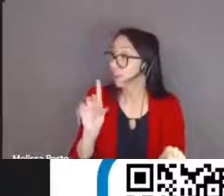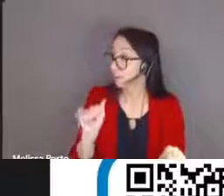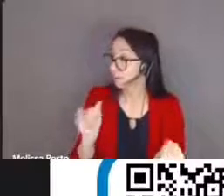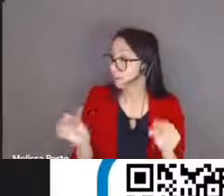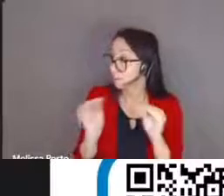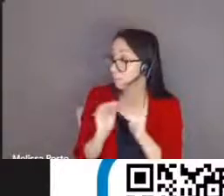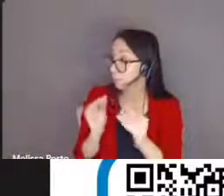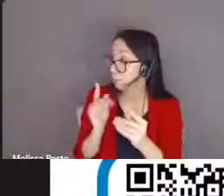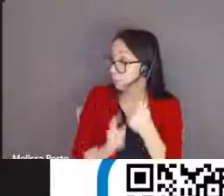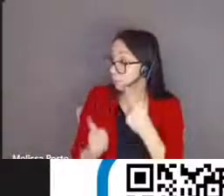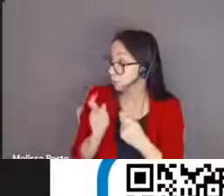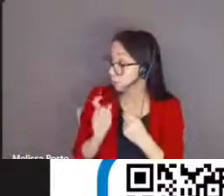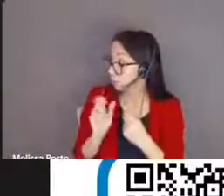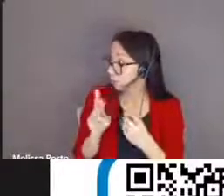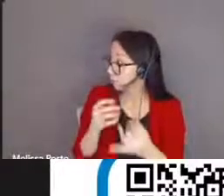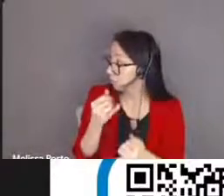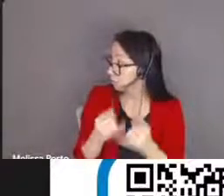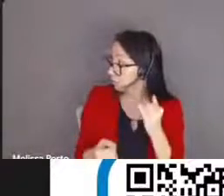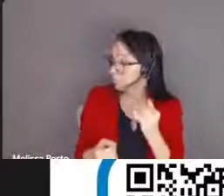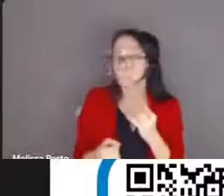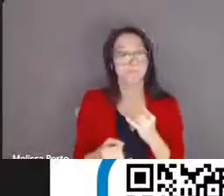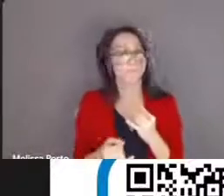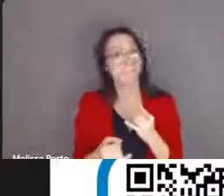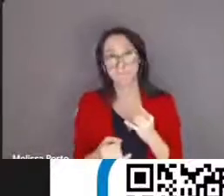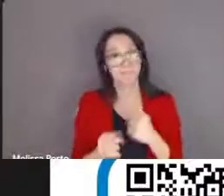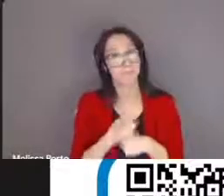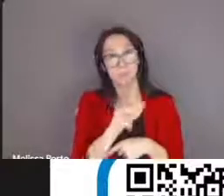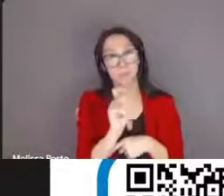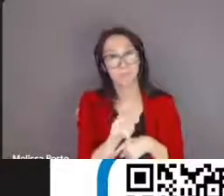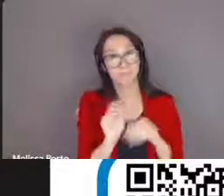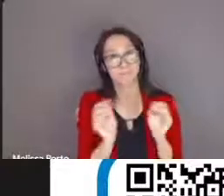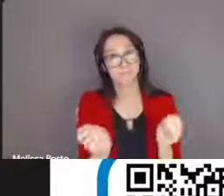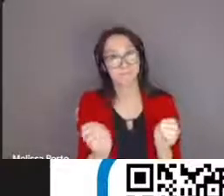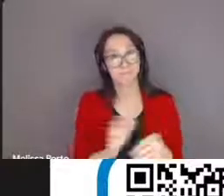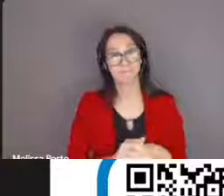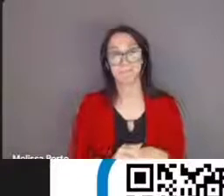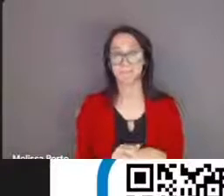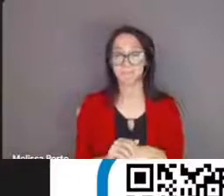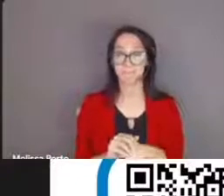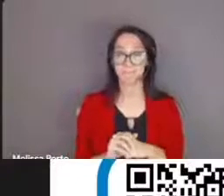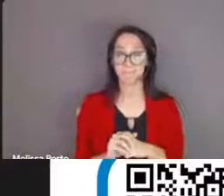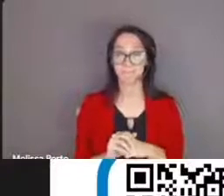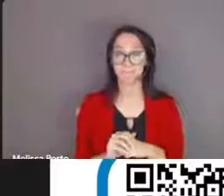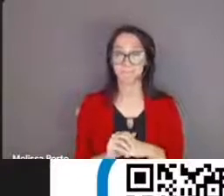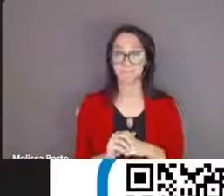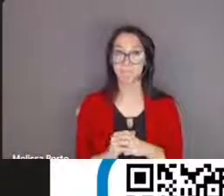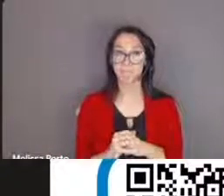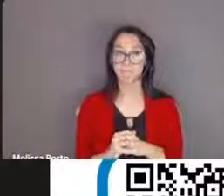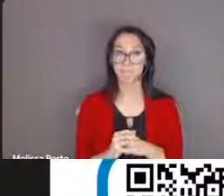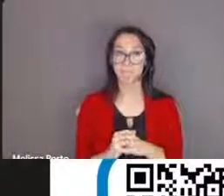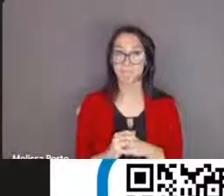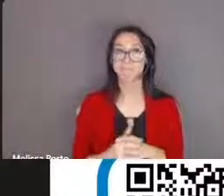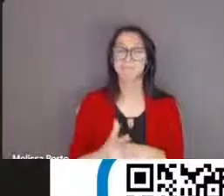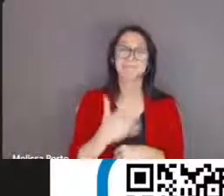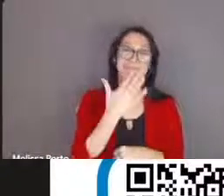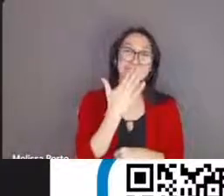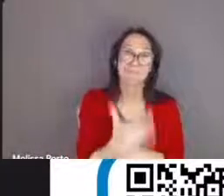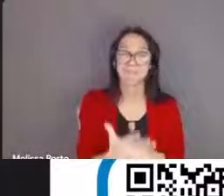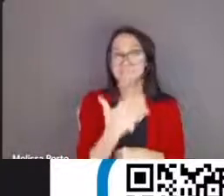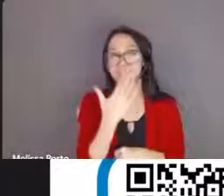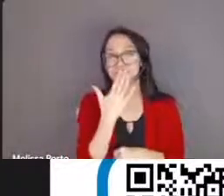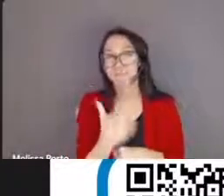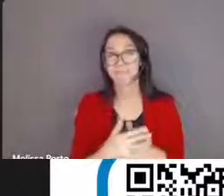ending our presentation there aren't at this time jody thank you everyone again